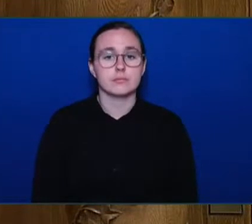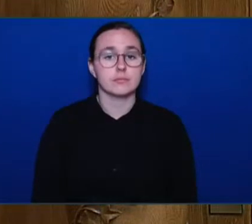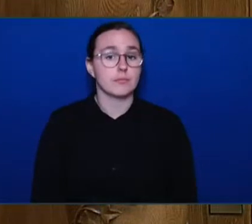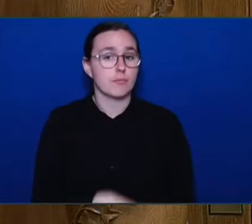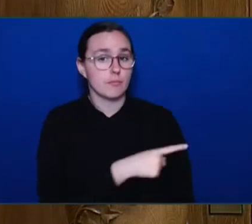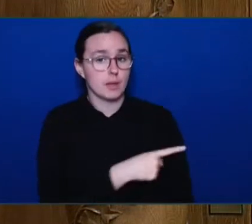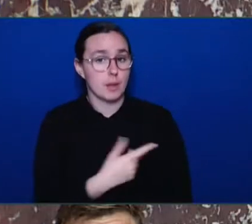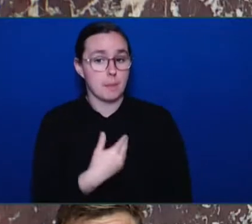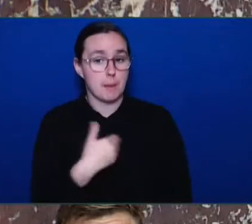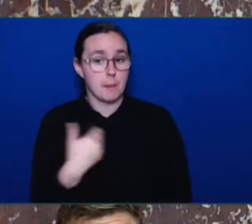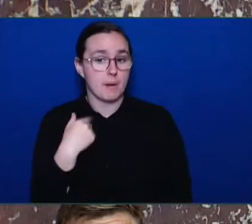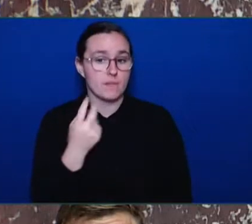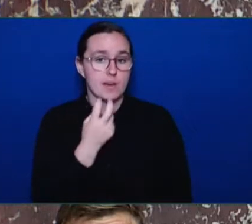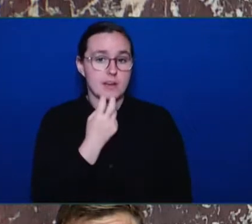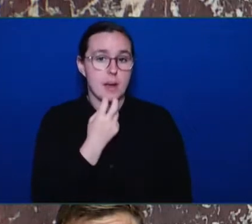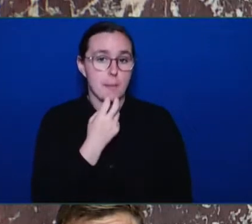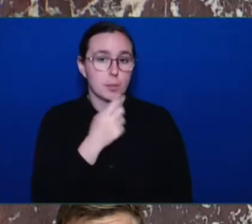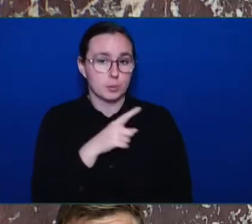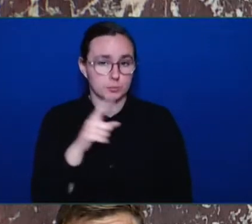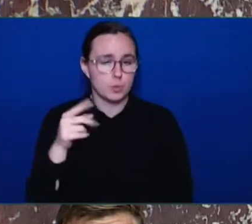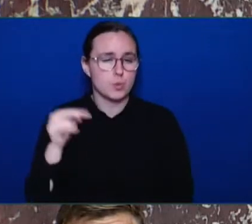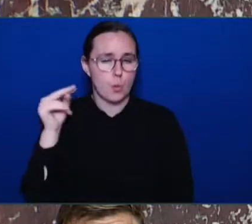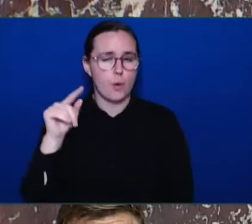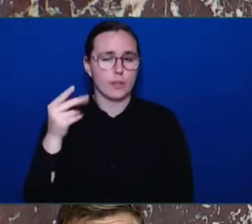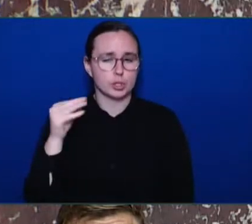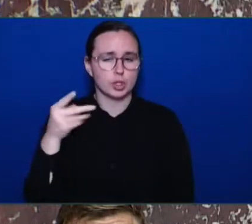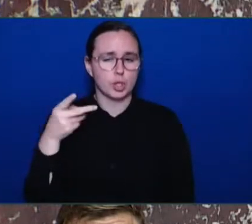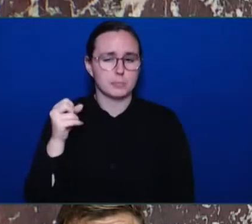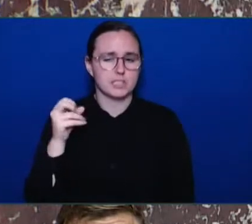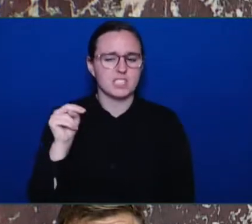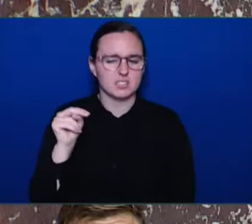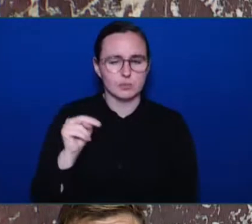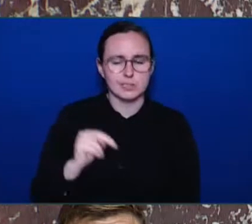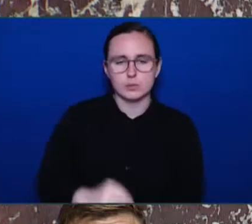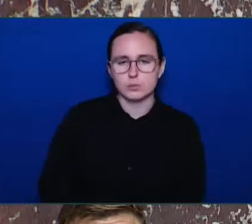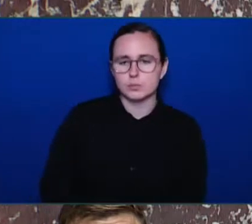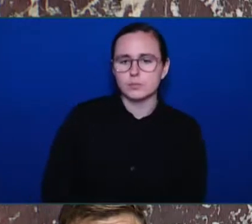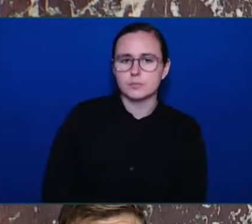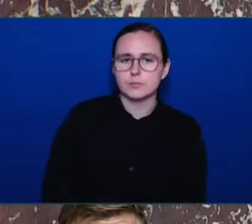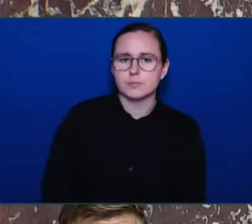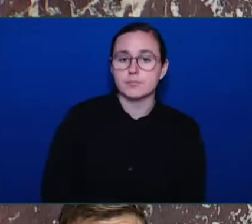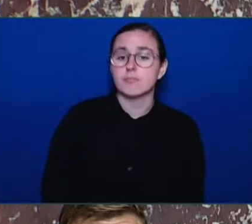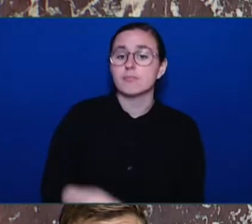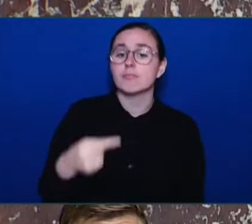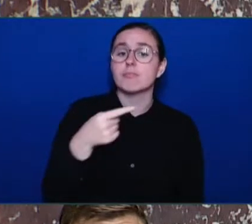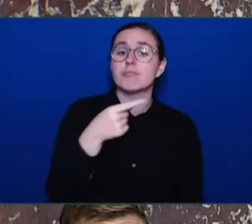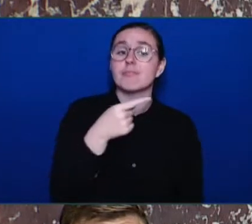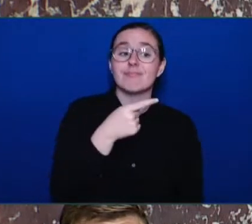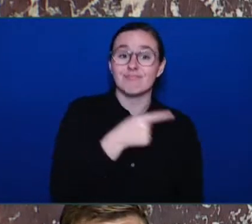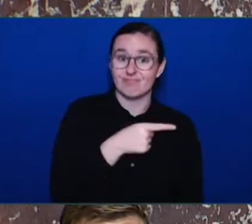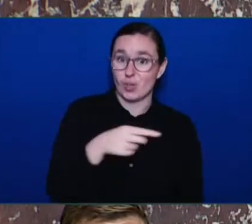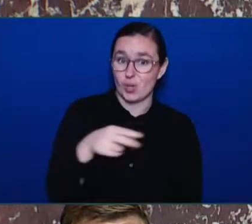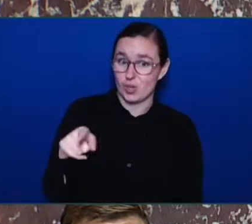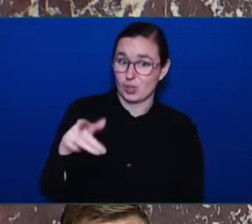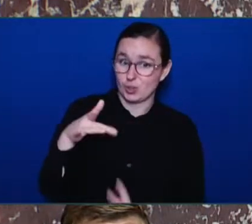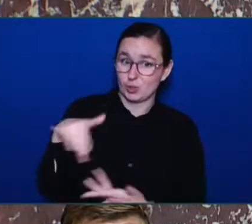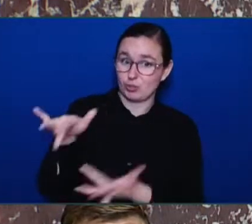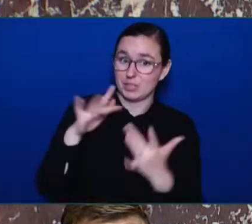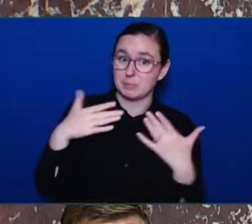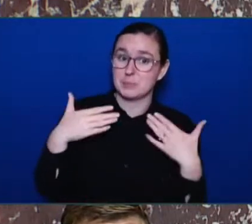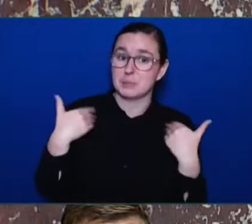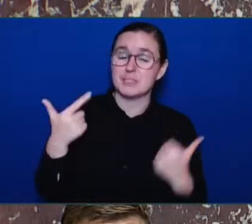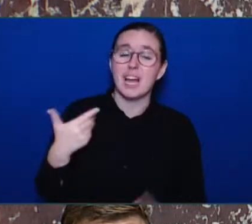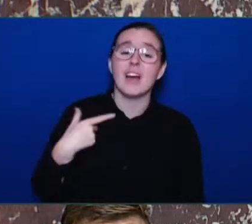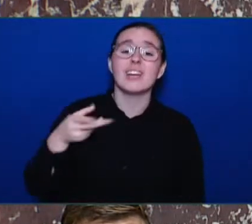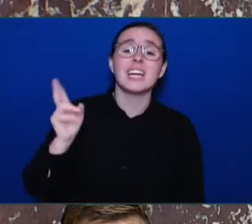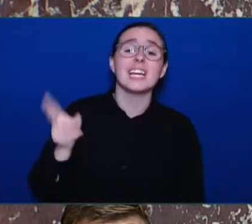Speaker. The cold reality is that this tourism minister has a track record of somewhat implausible claims. In